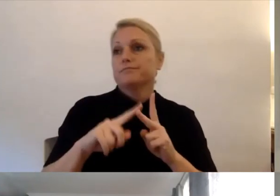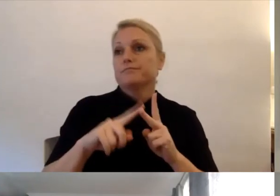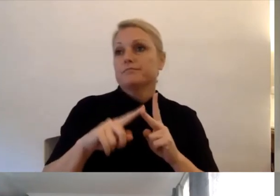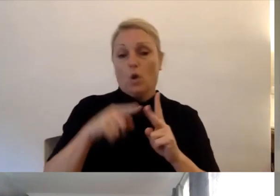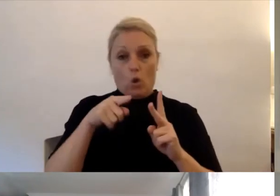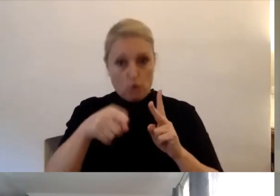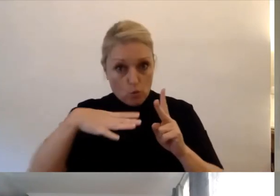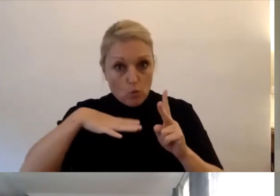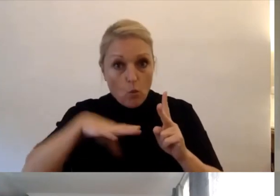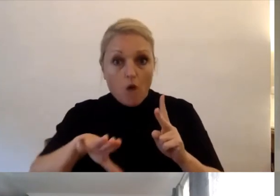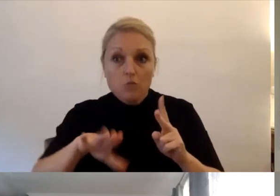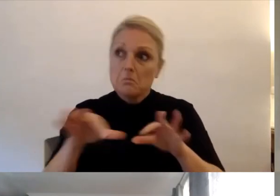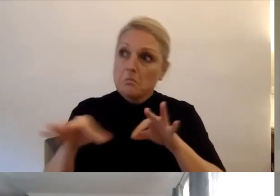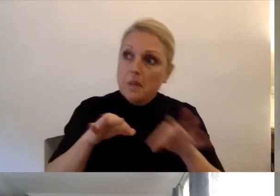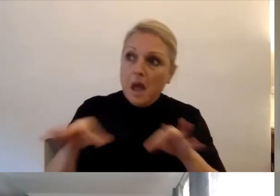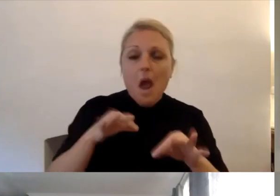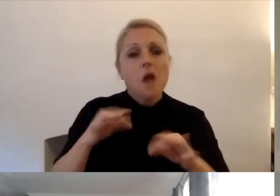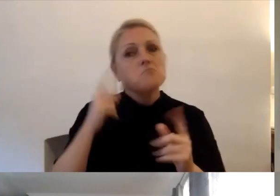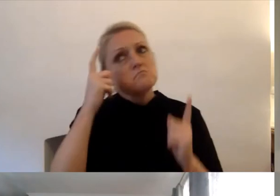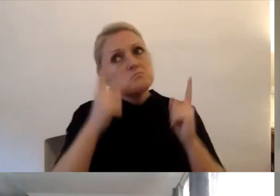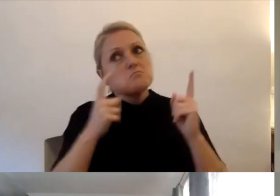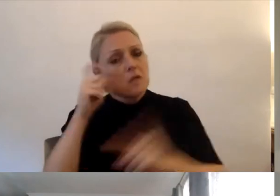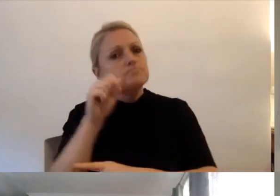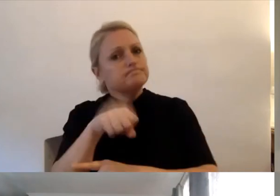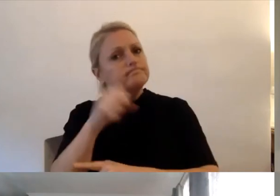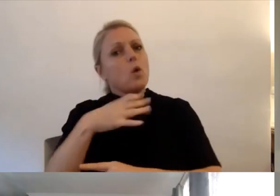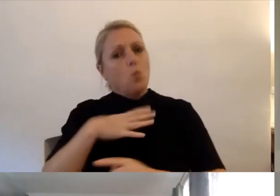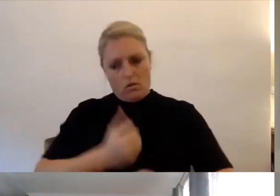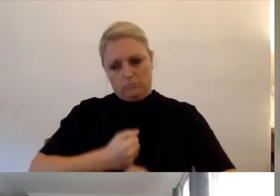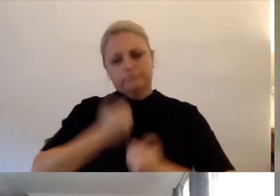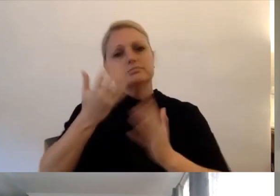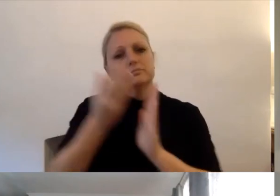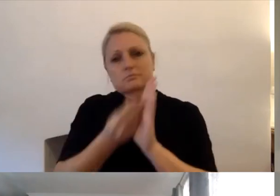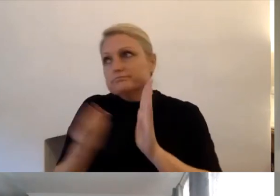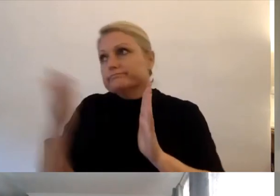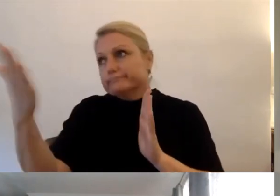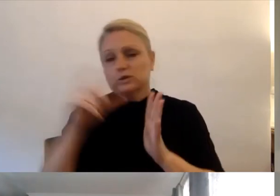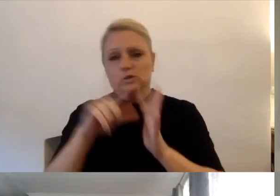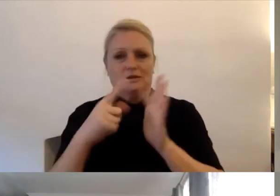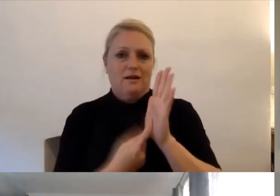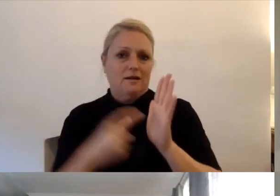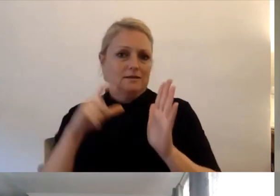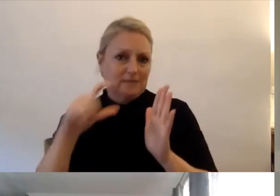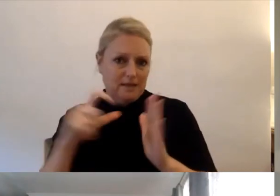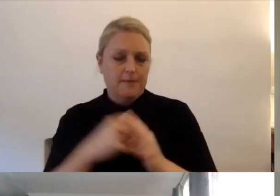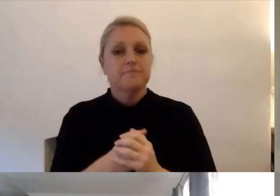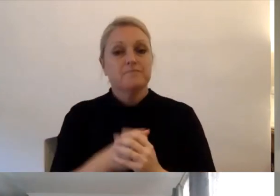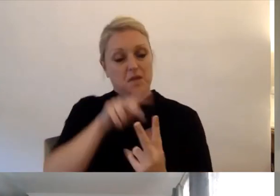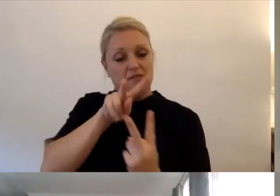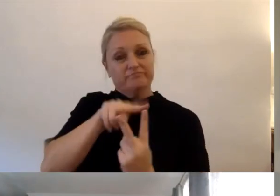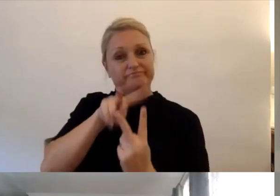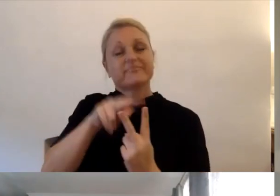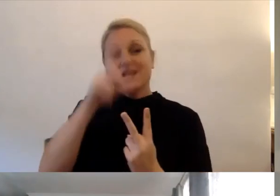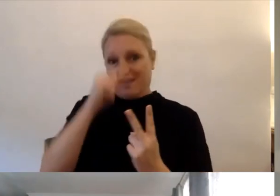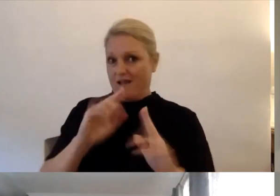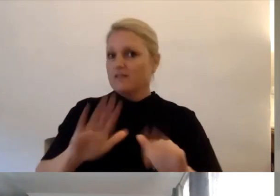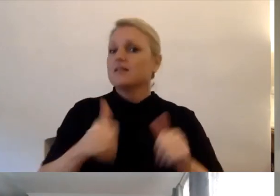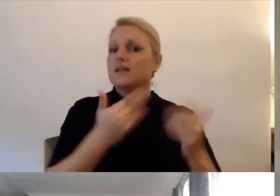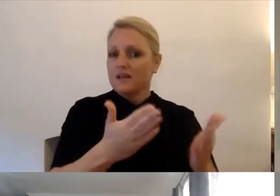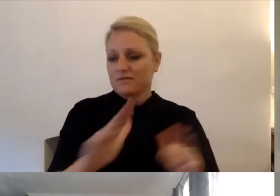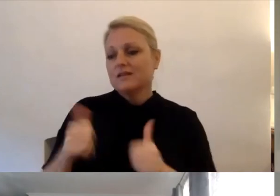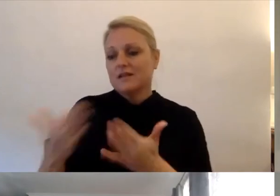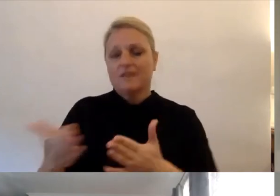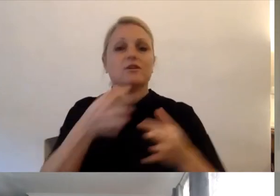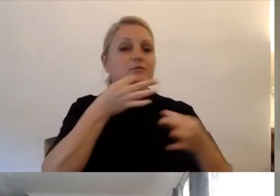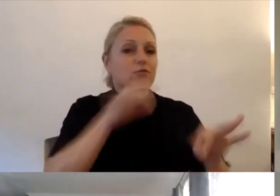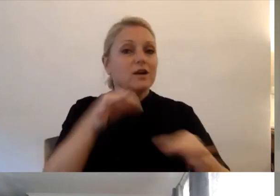to submit an application. It's also available for people who have been affected